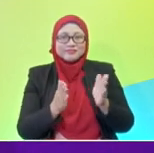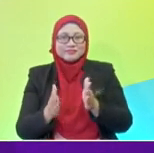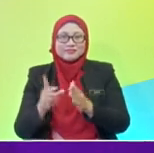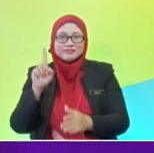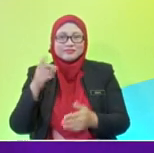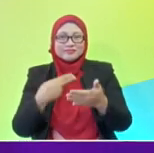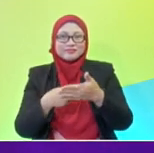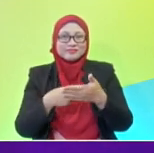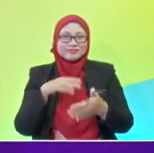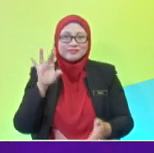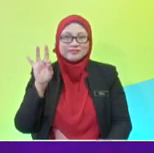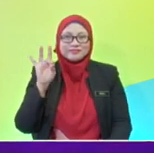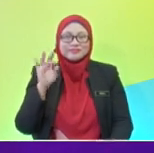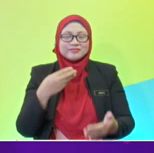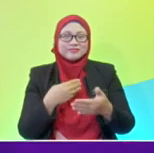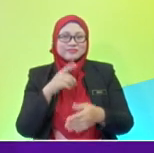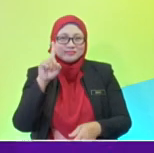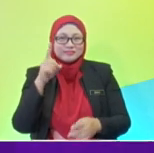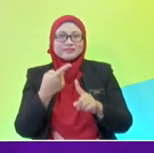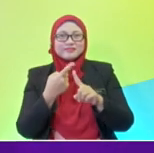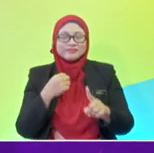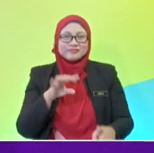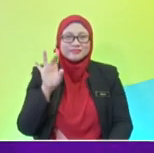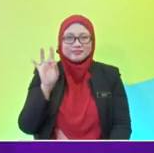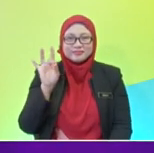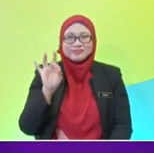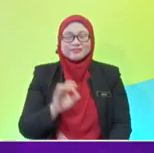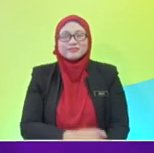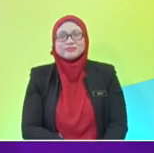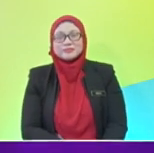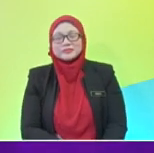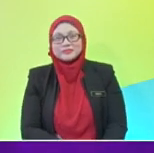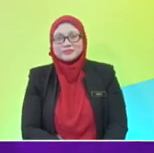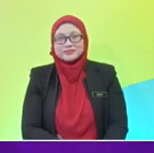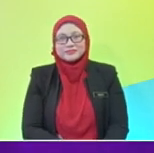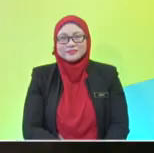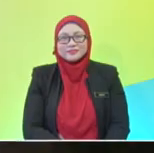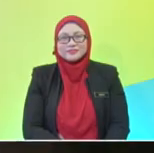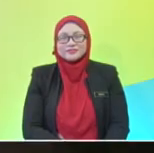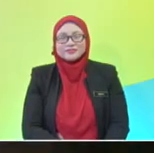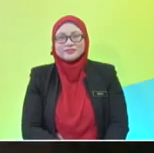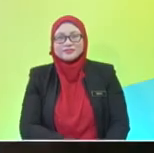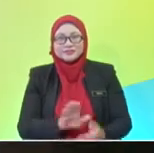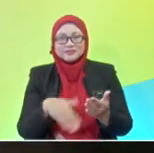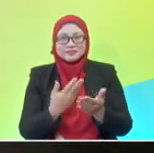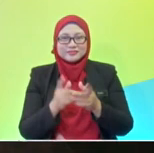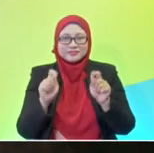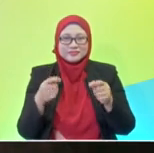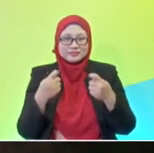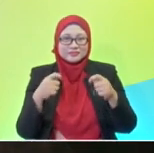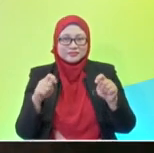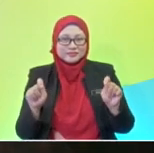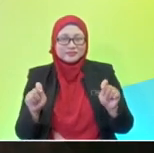planet to the eighth planet. You can remember using the song just now. Okay, let us give a try. Okay. Madam Ina, but the